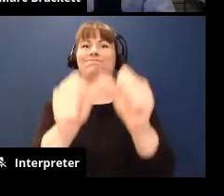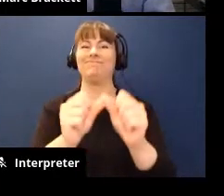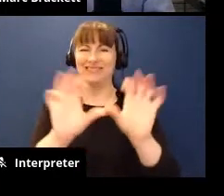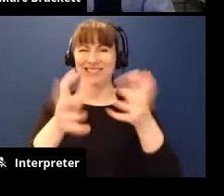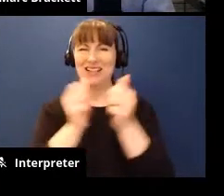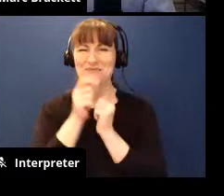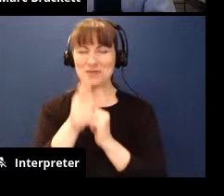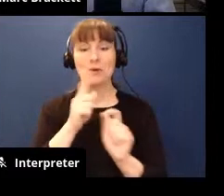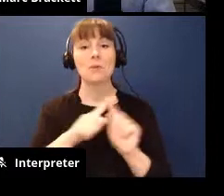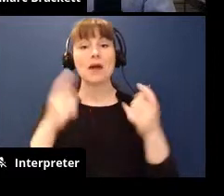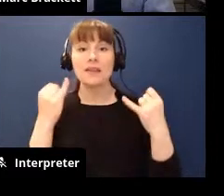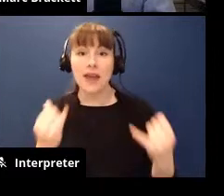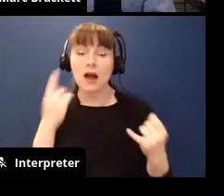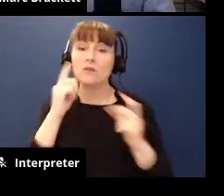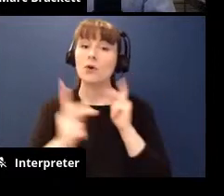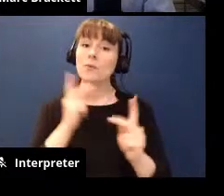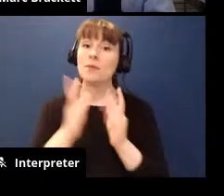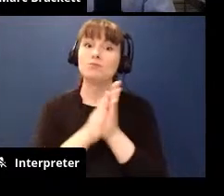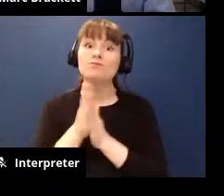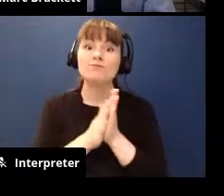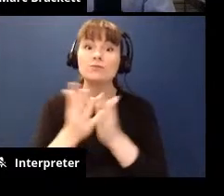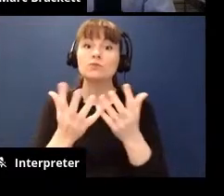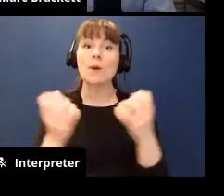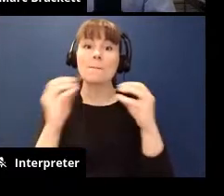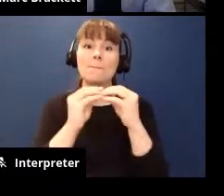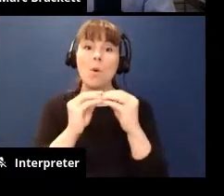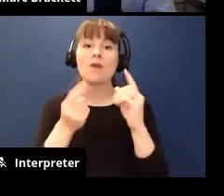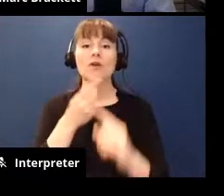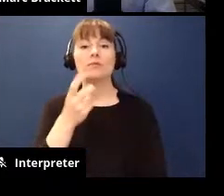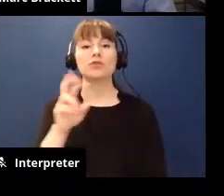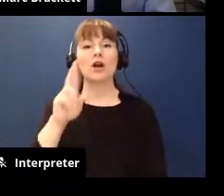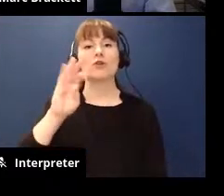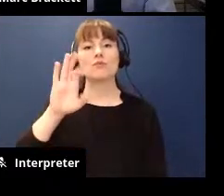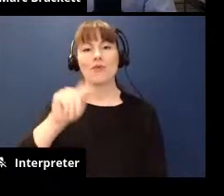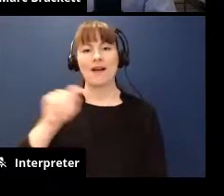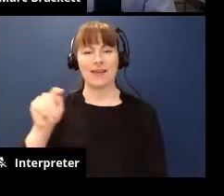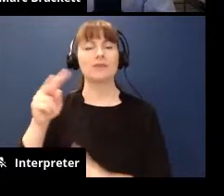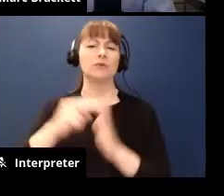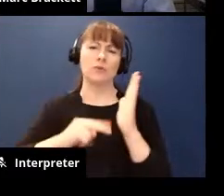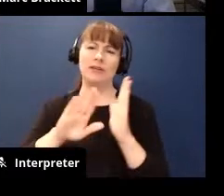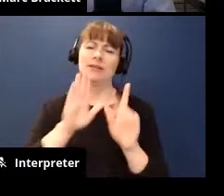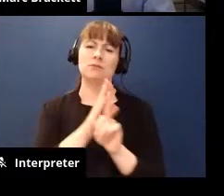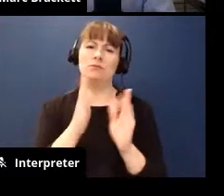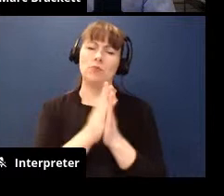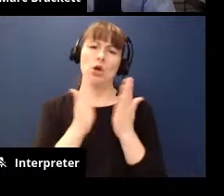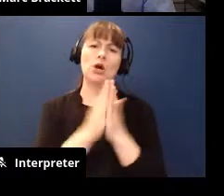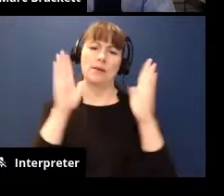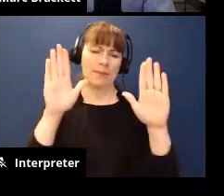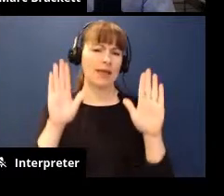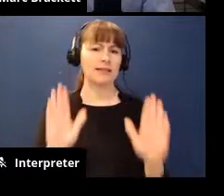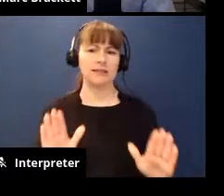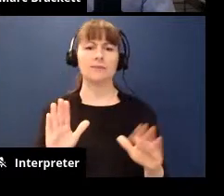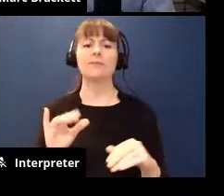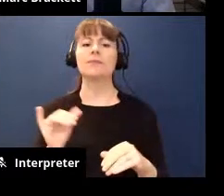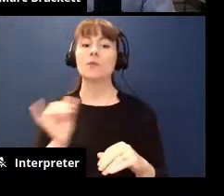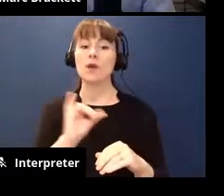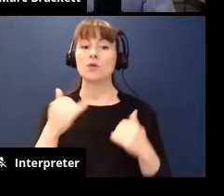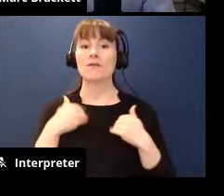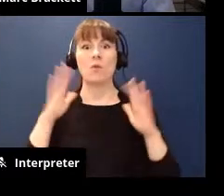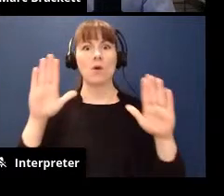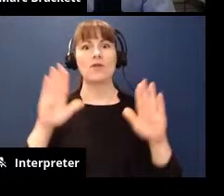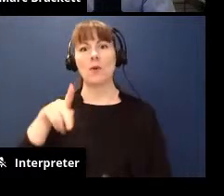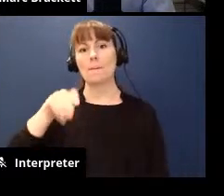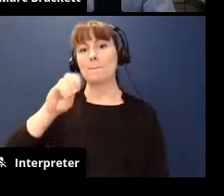for folks who want more uh more from dr bracket again check out his amazing book he also he also has a really amazing podcast